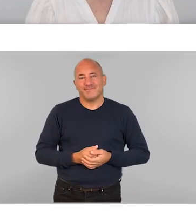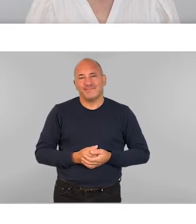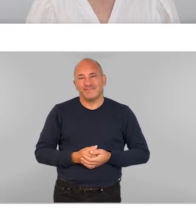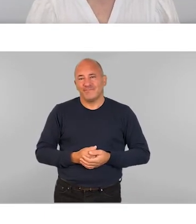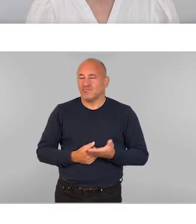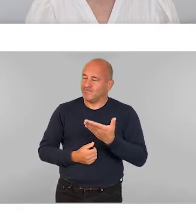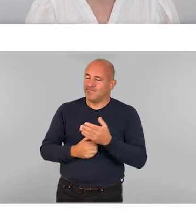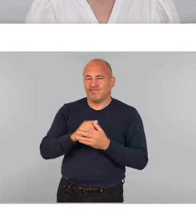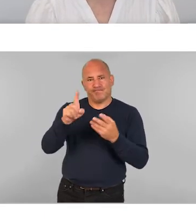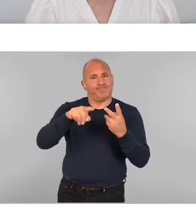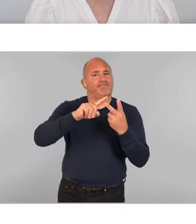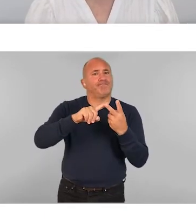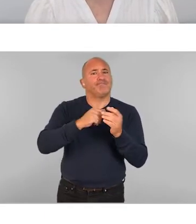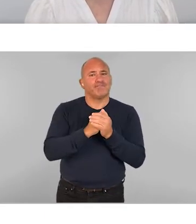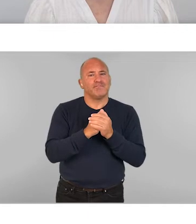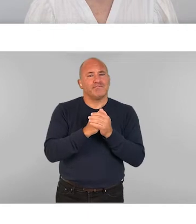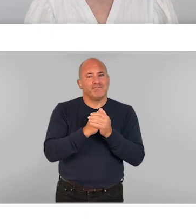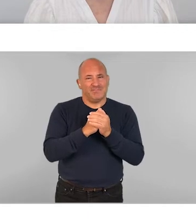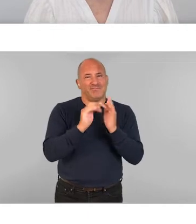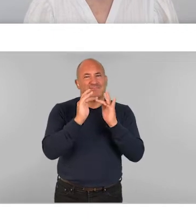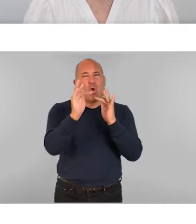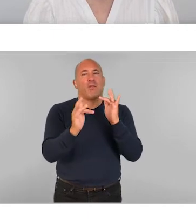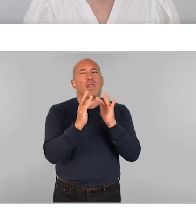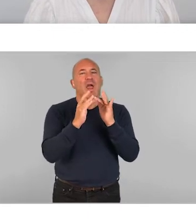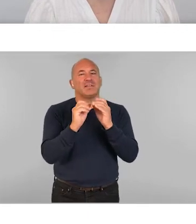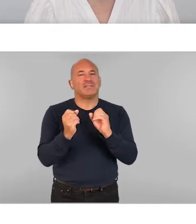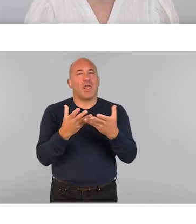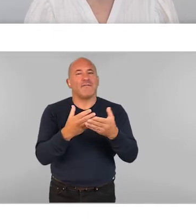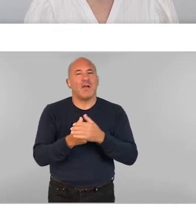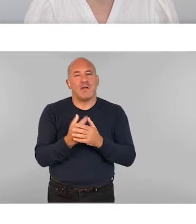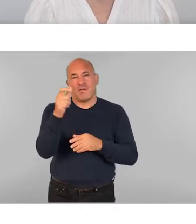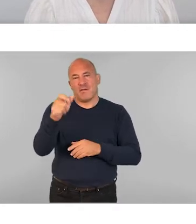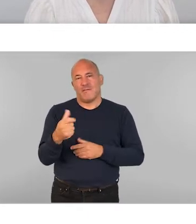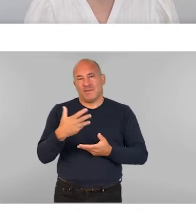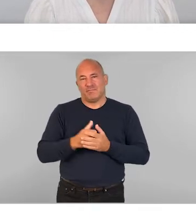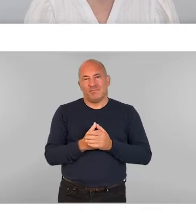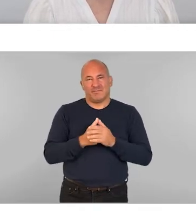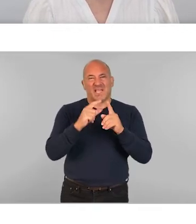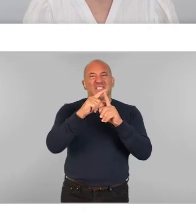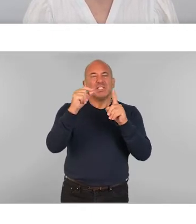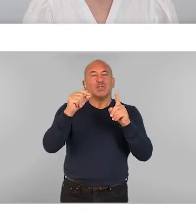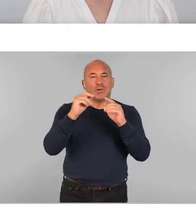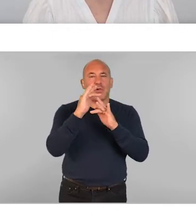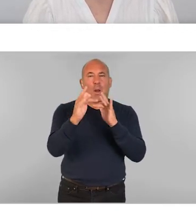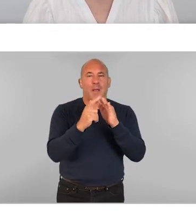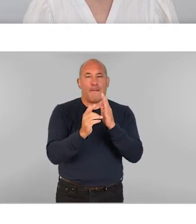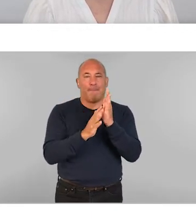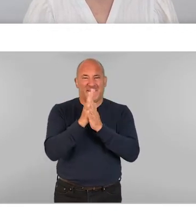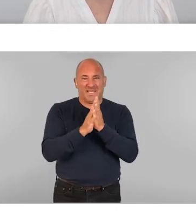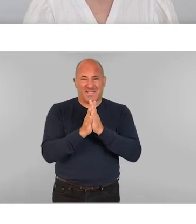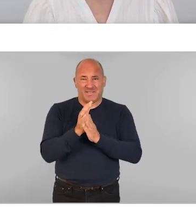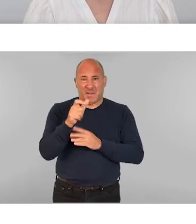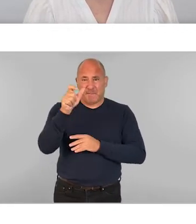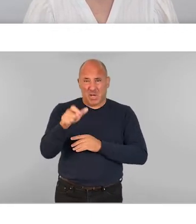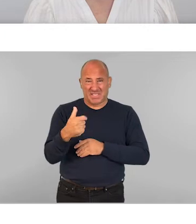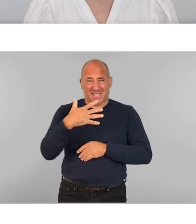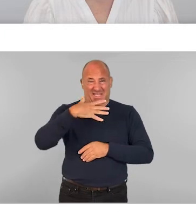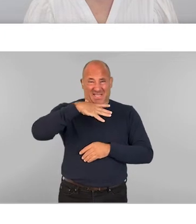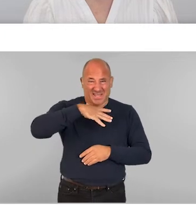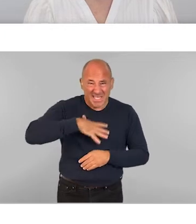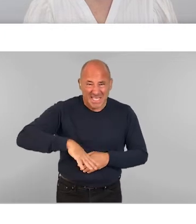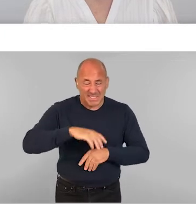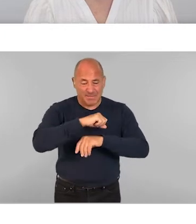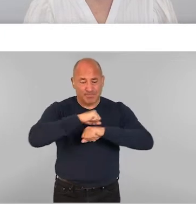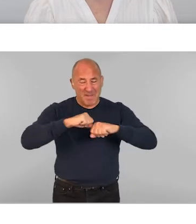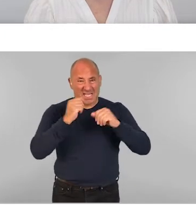Finding number two is about digital delivery. One participant explained to us that digital teaching means that people don't necessarily need